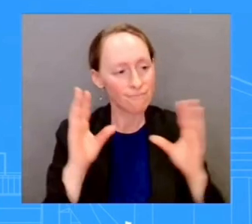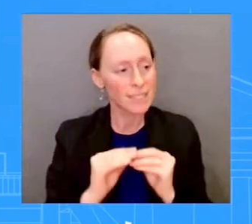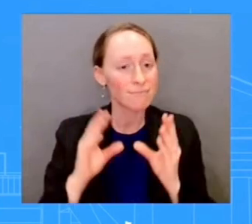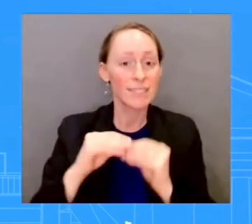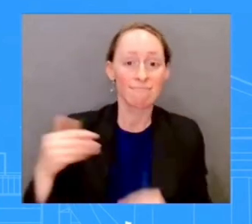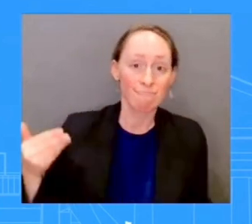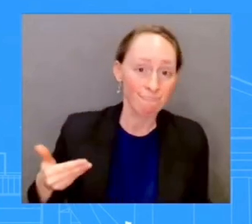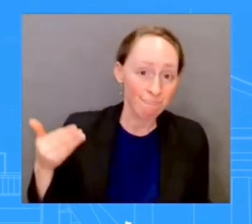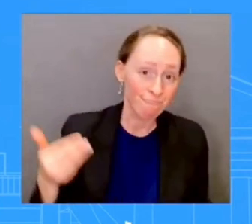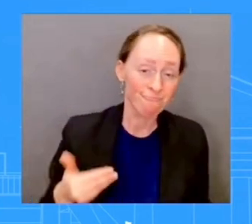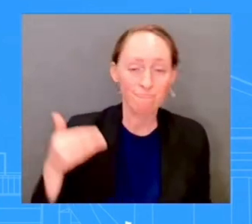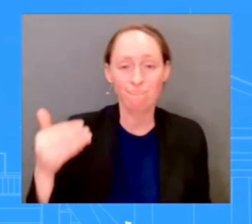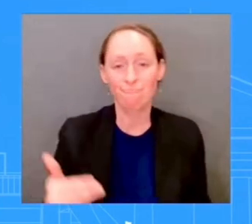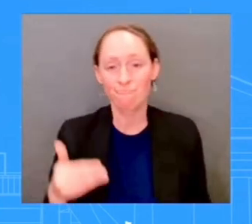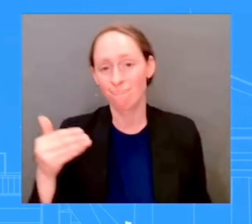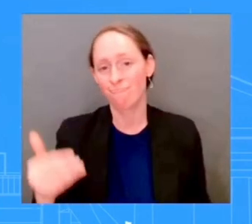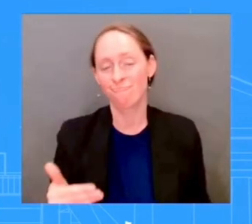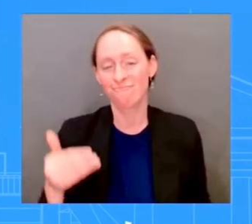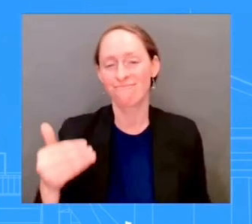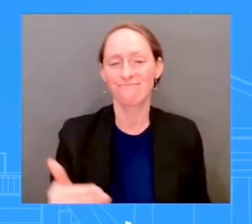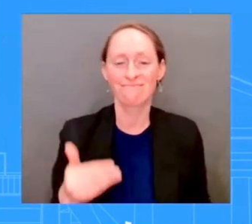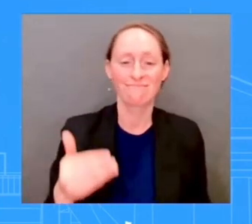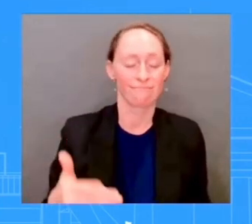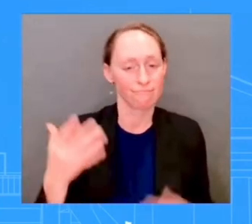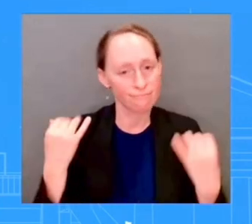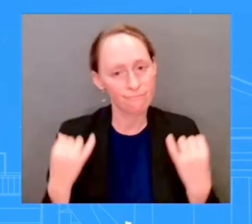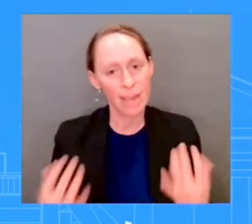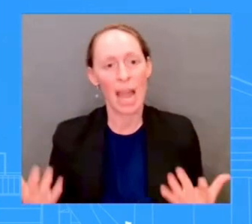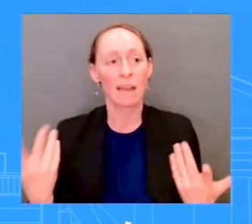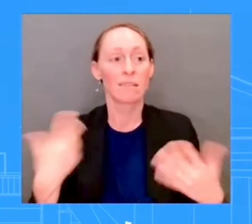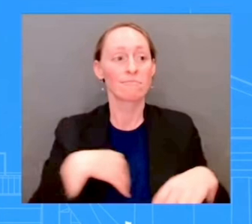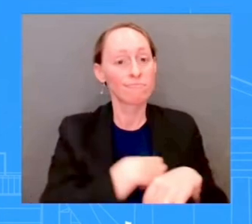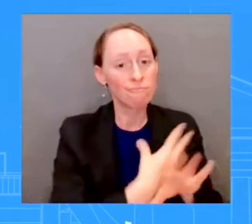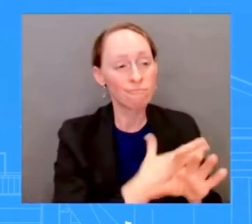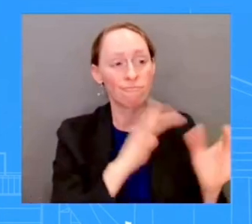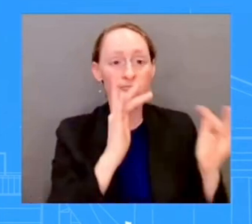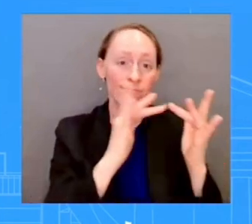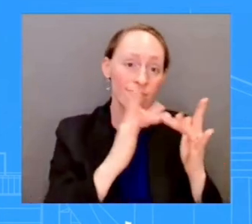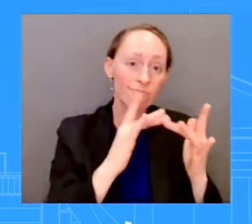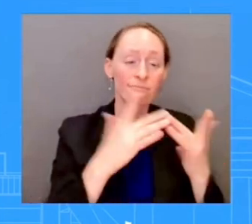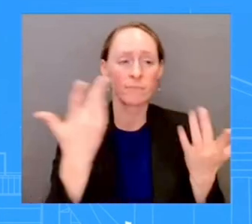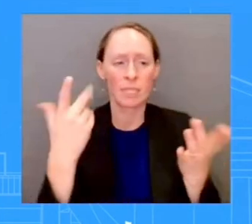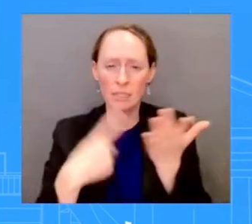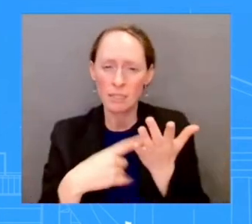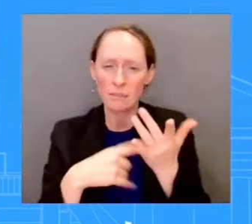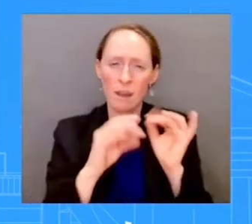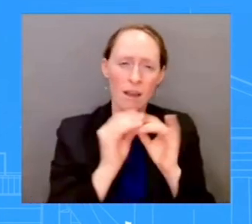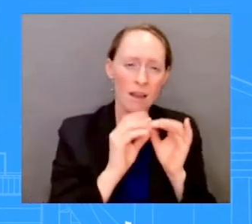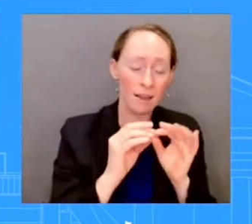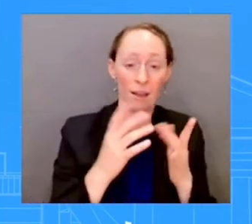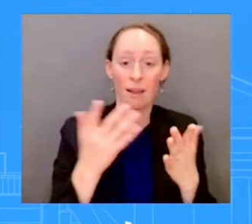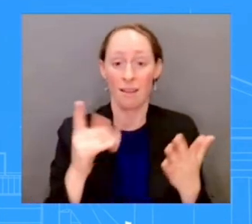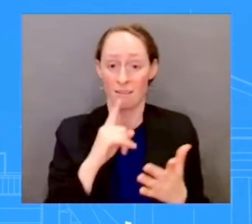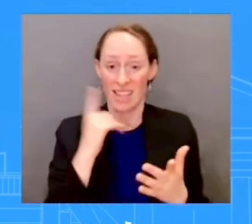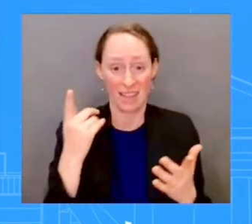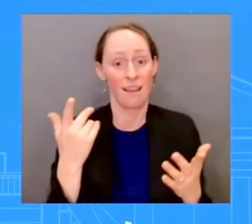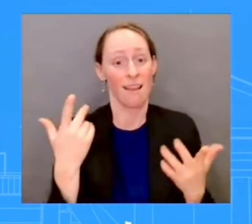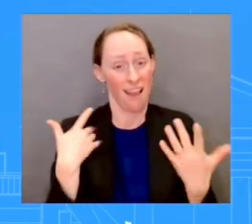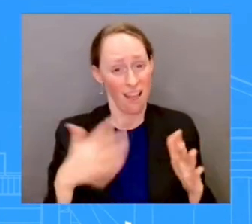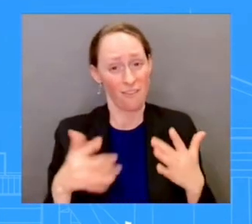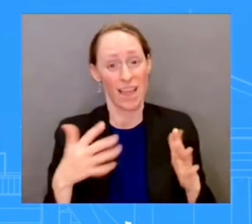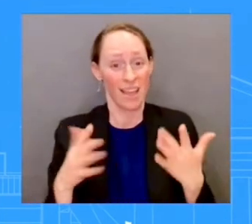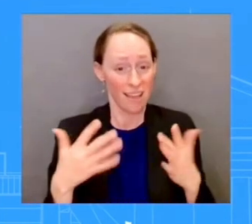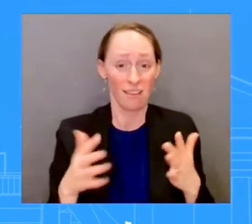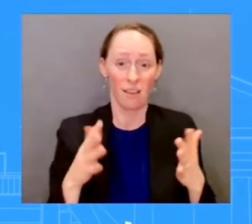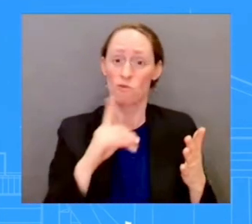with congressional members on the Hill. But this does not take away their job and their duty and to keep their word. All